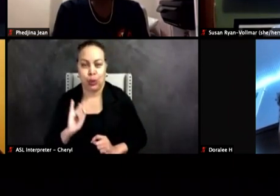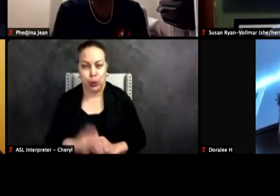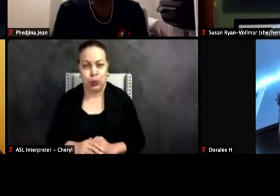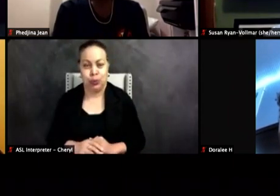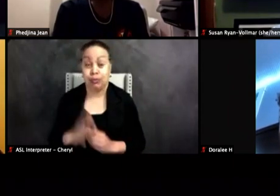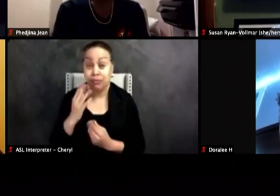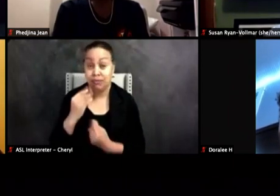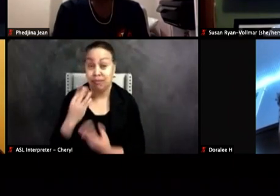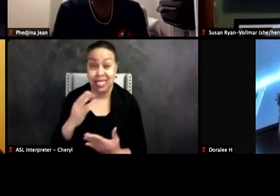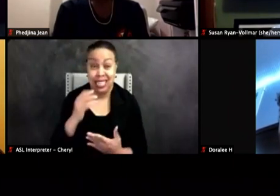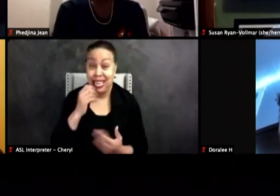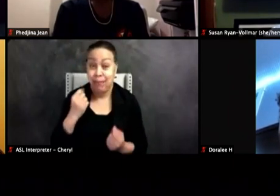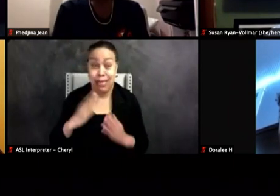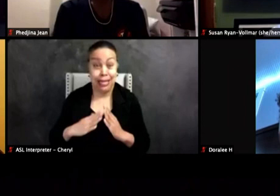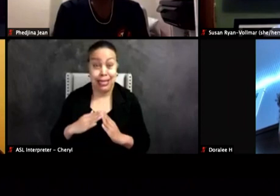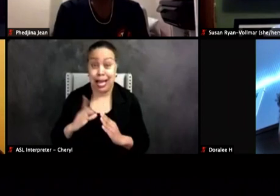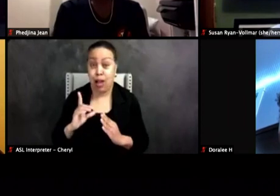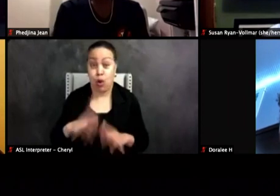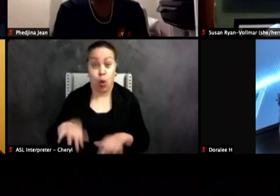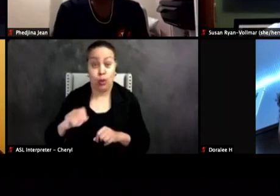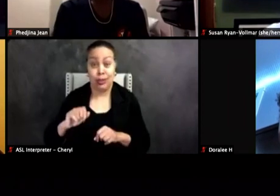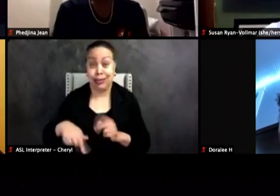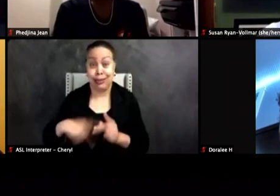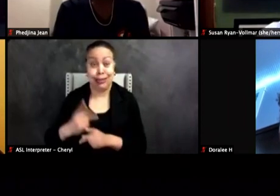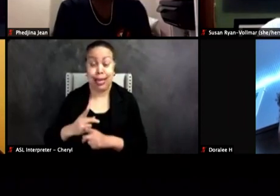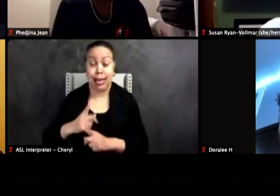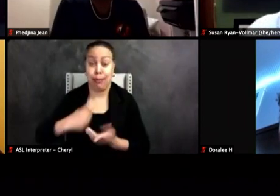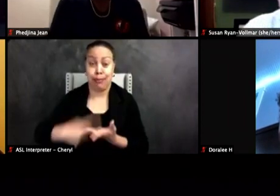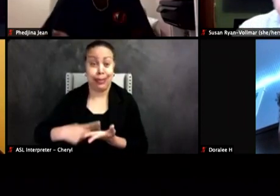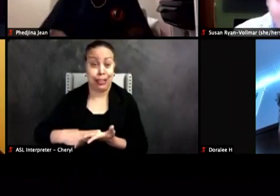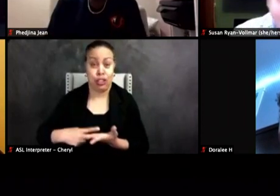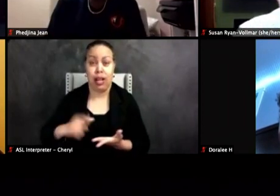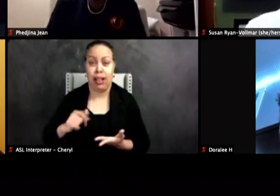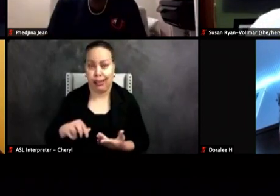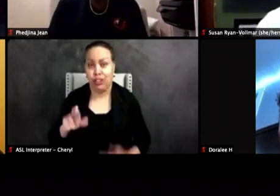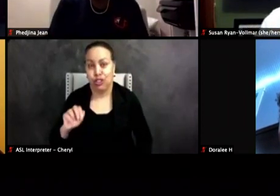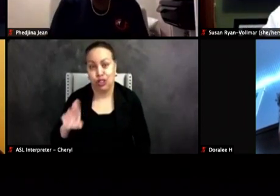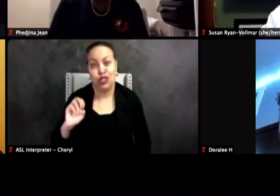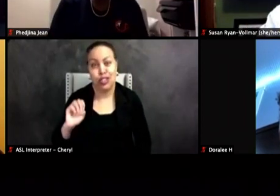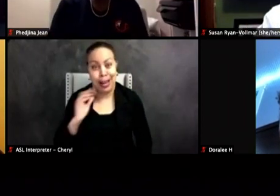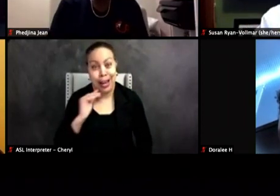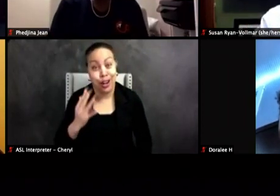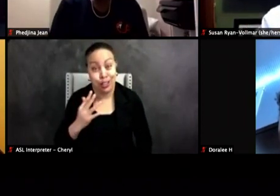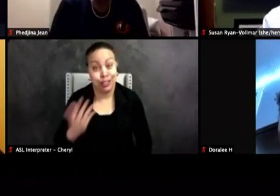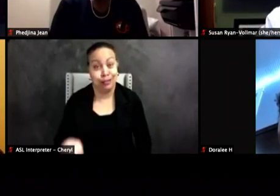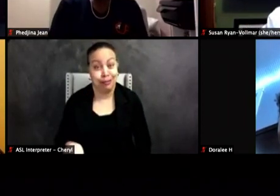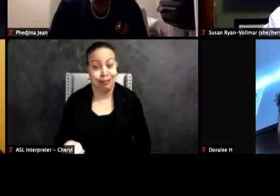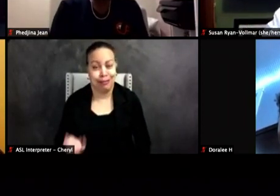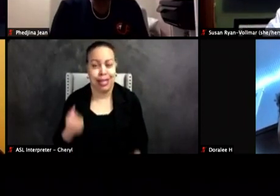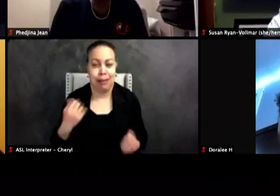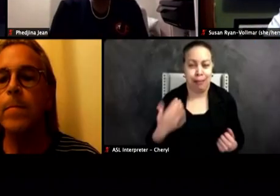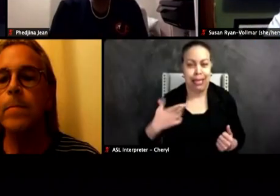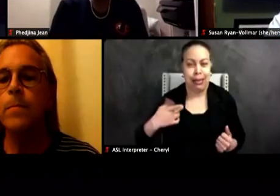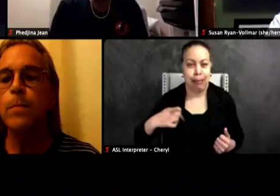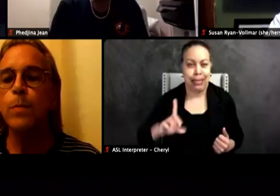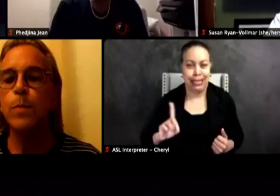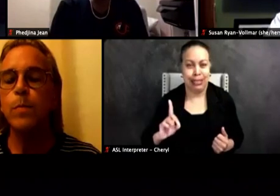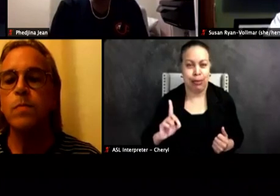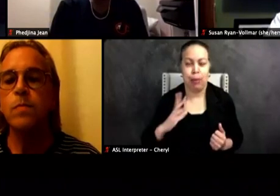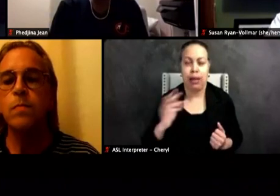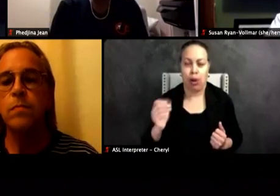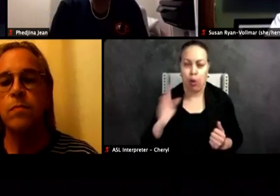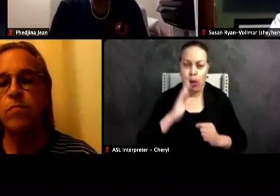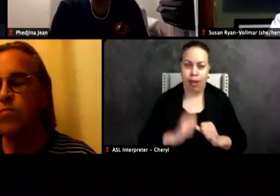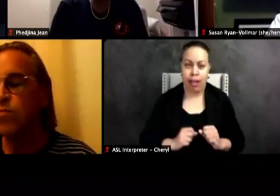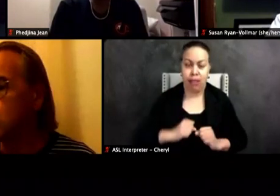not many towns are doing these conversations. This is rare. Many police departments and towns would fight